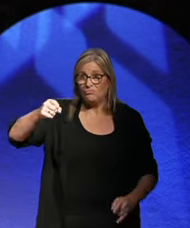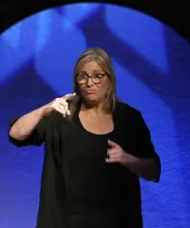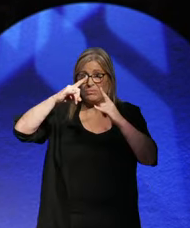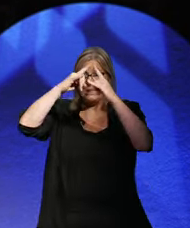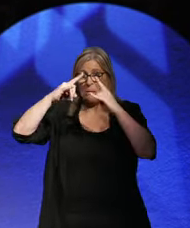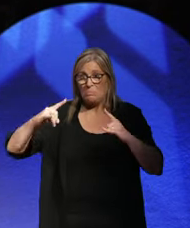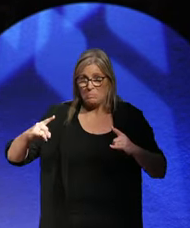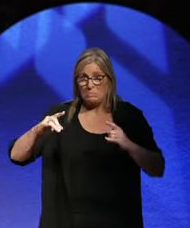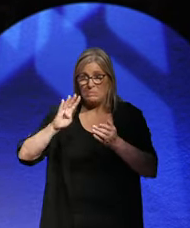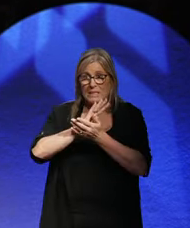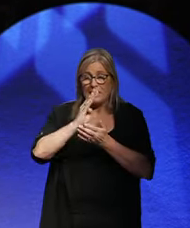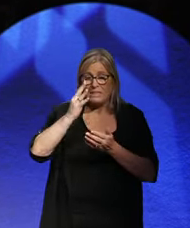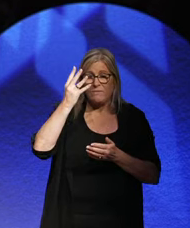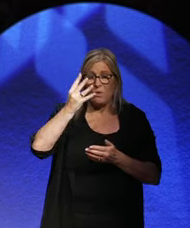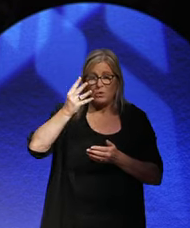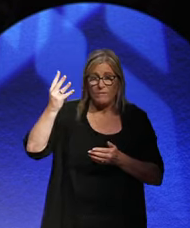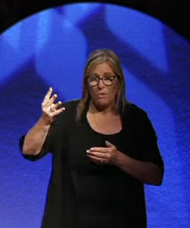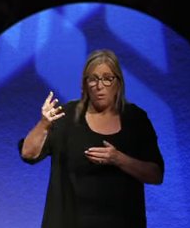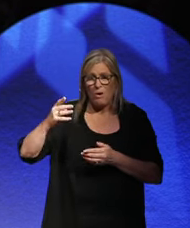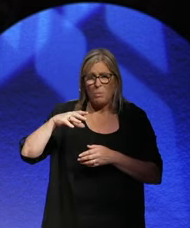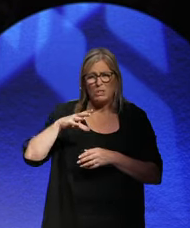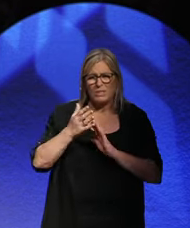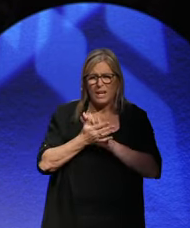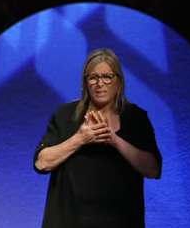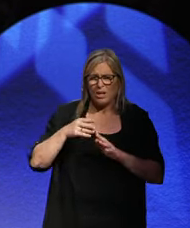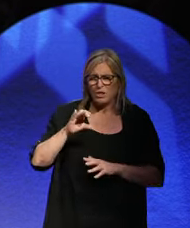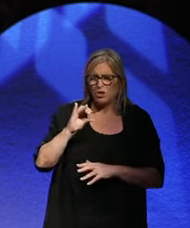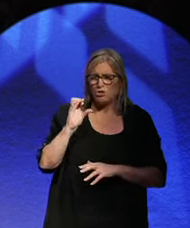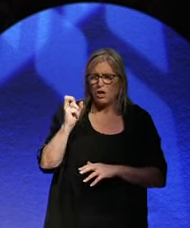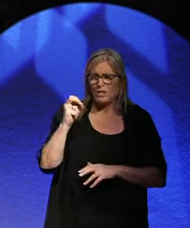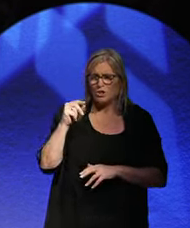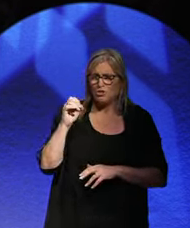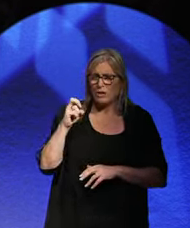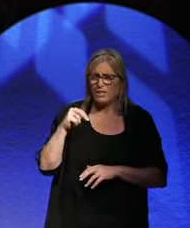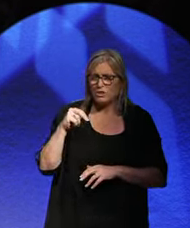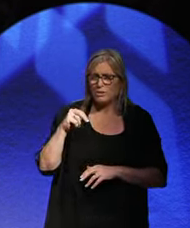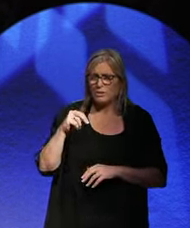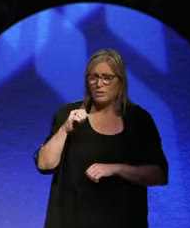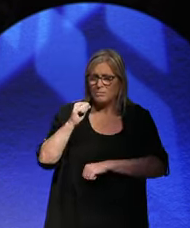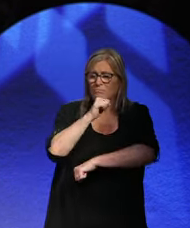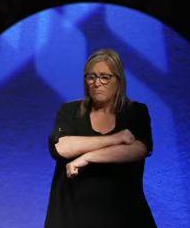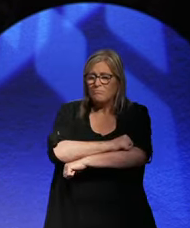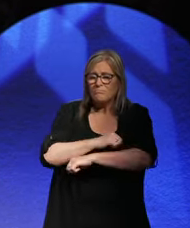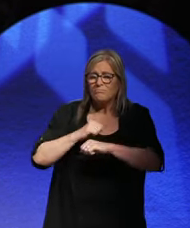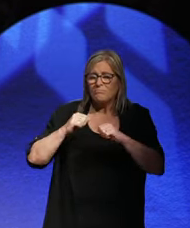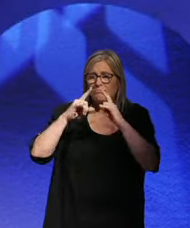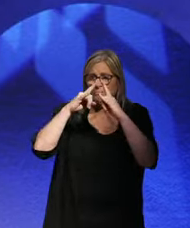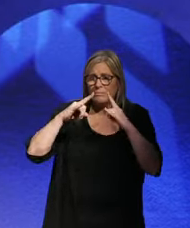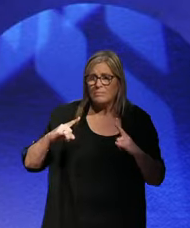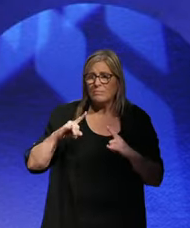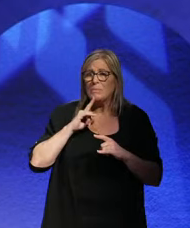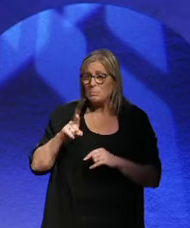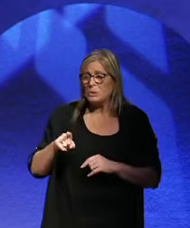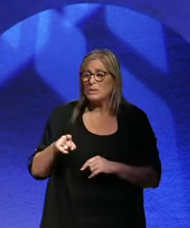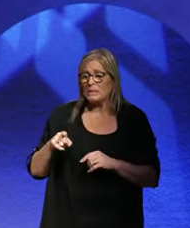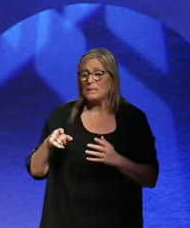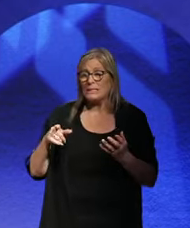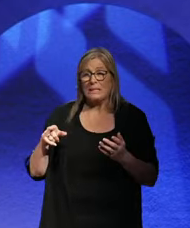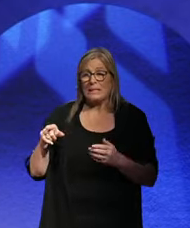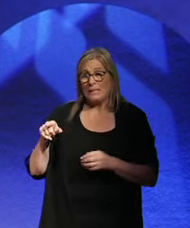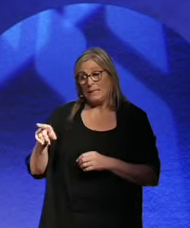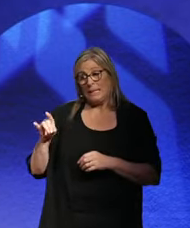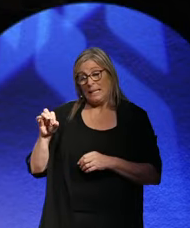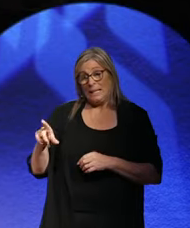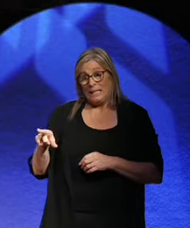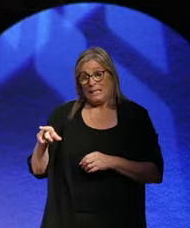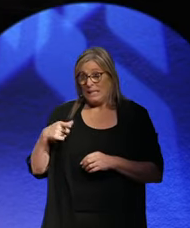in 1944, Hitler orders his execution. It didn't pay to underestimate Hitler. Thank you.